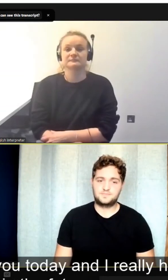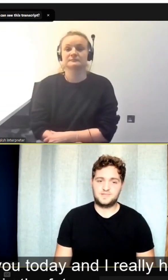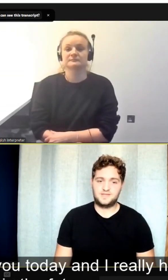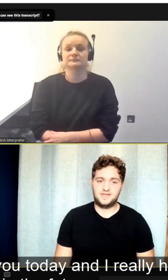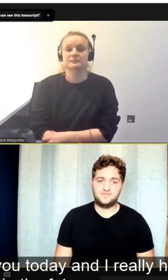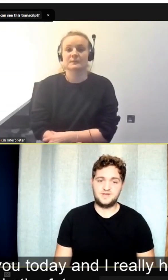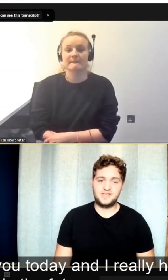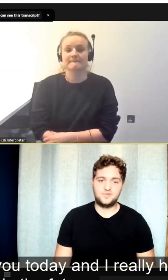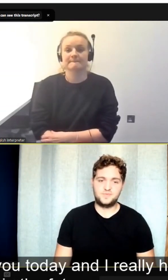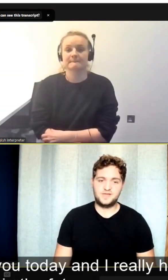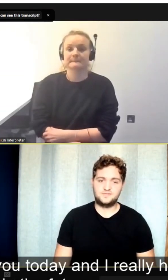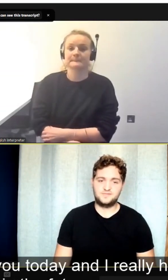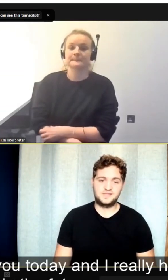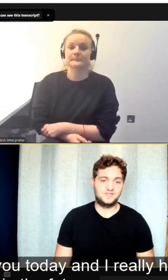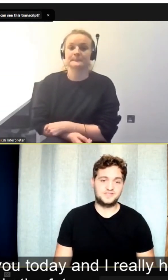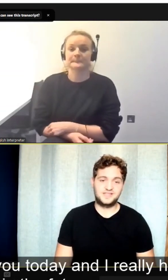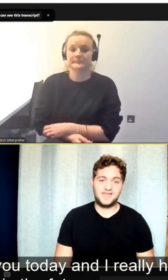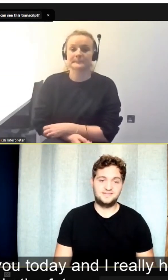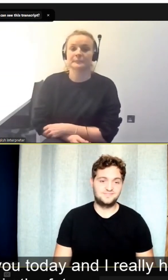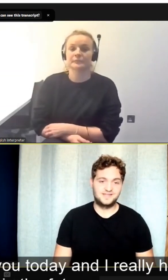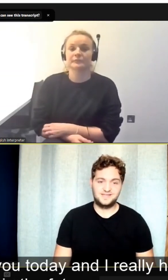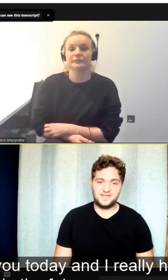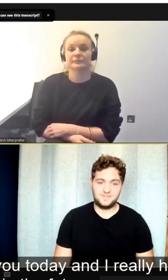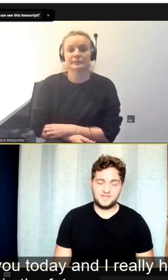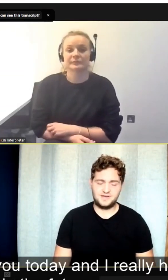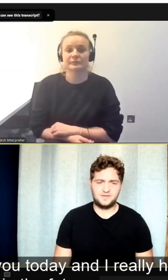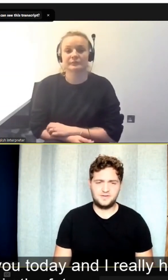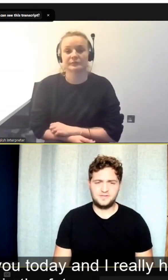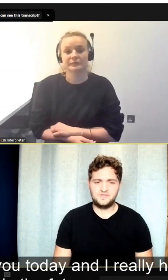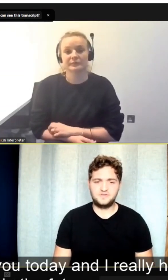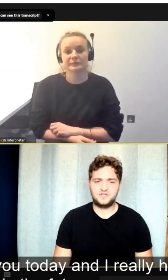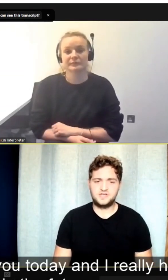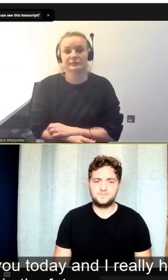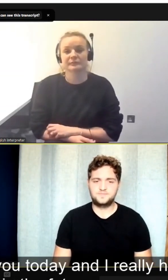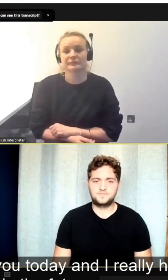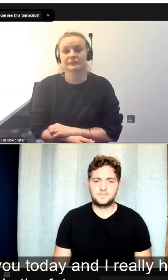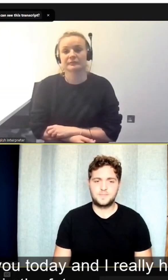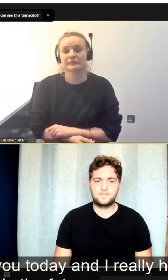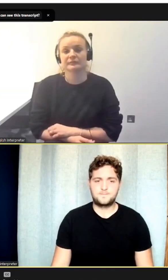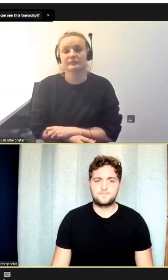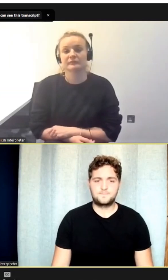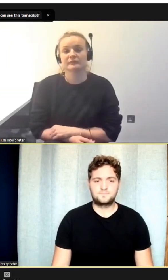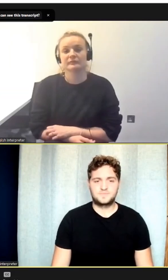I really hope that we can do this again in the future.